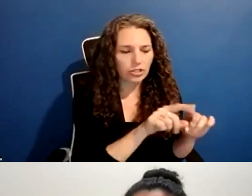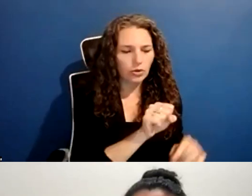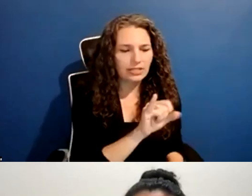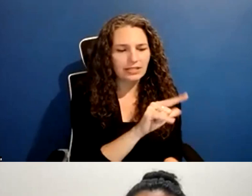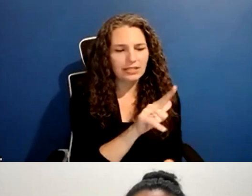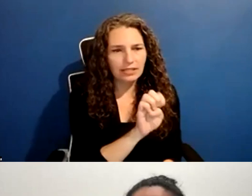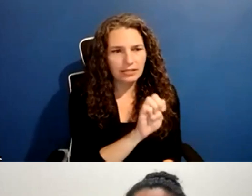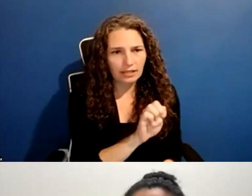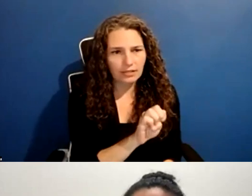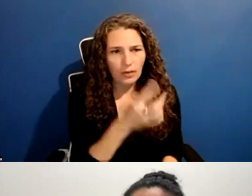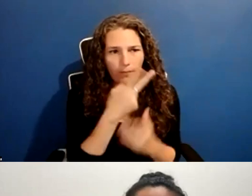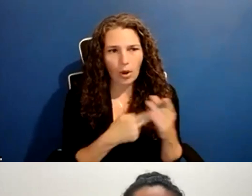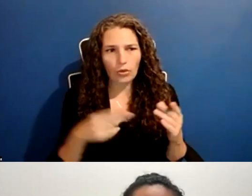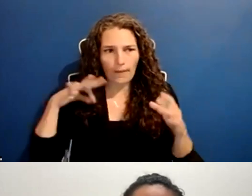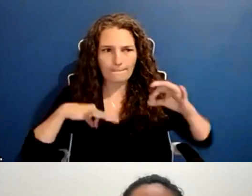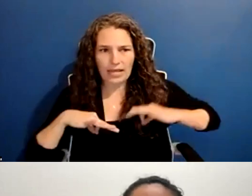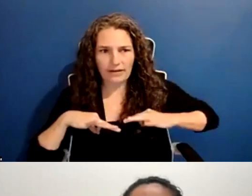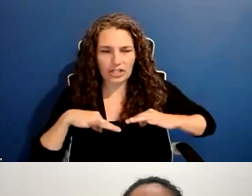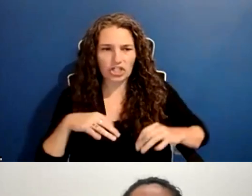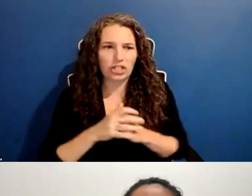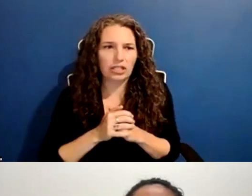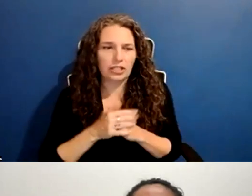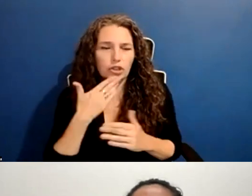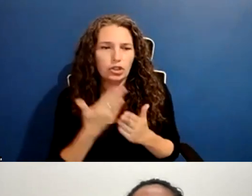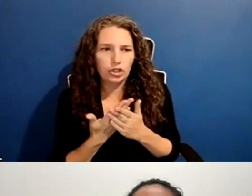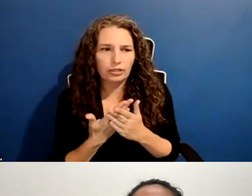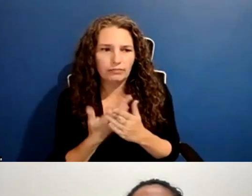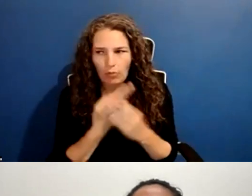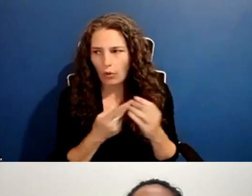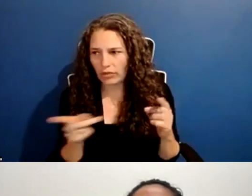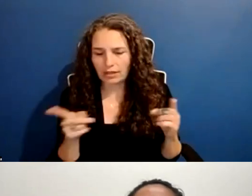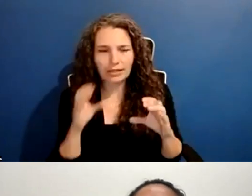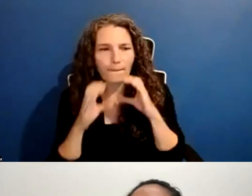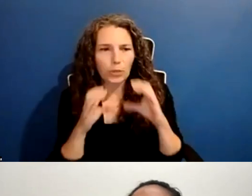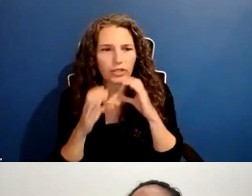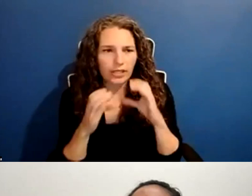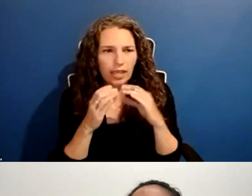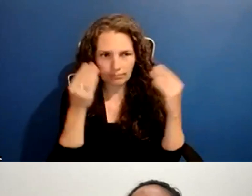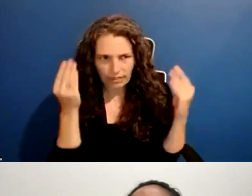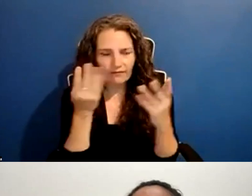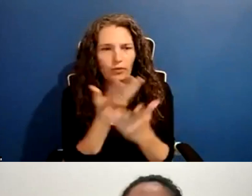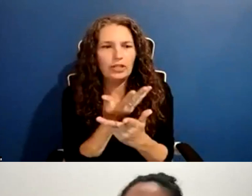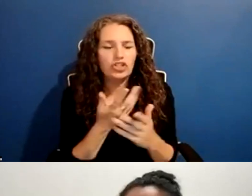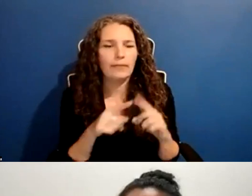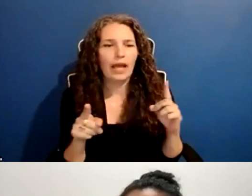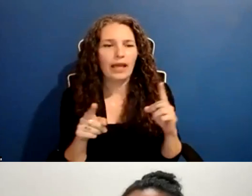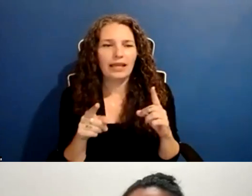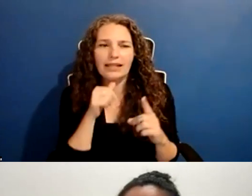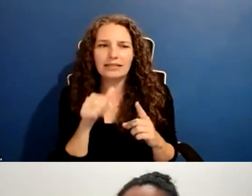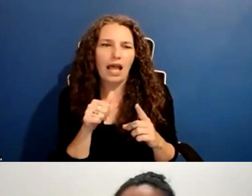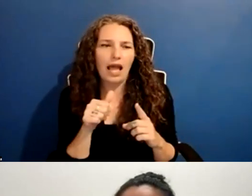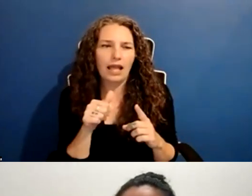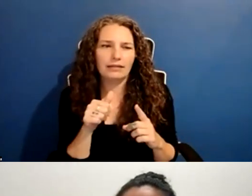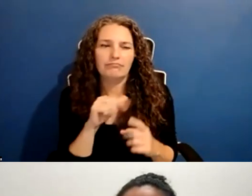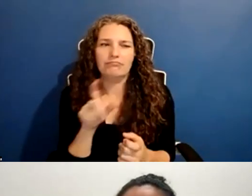quickly sort of communicate information. Um, but it's not absolutely necessary.